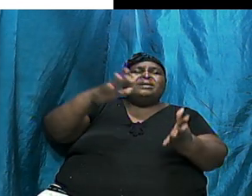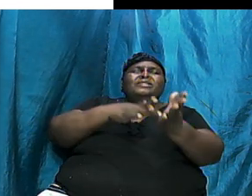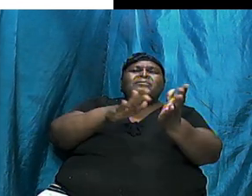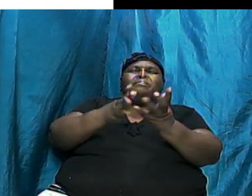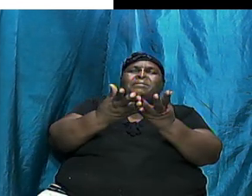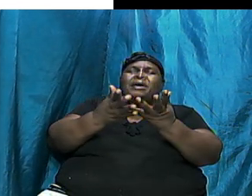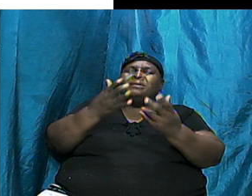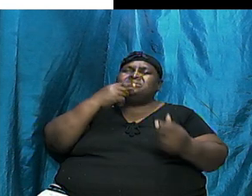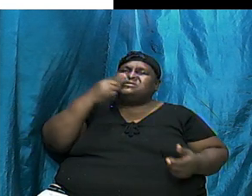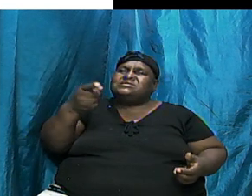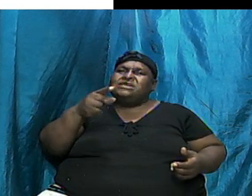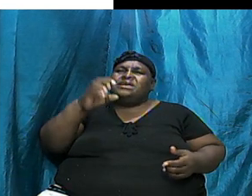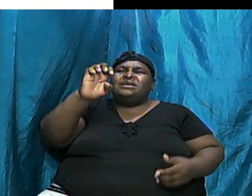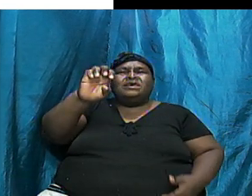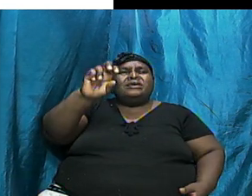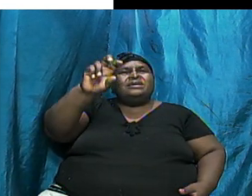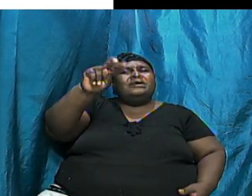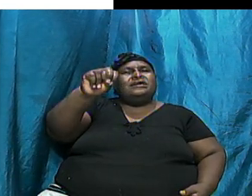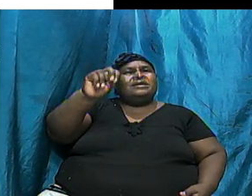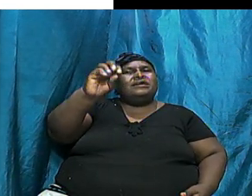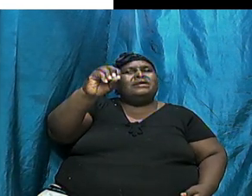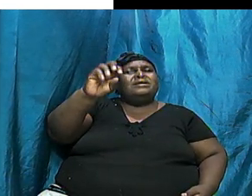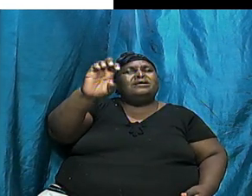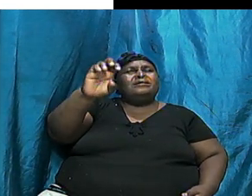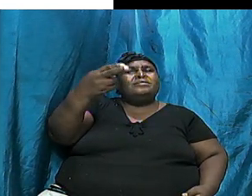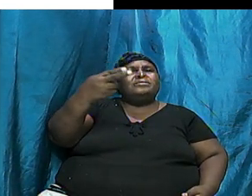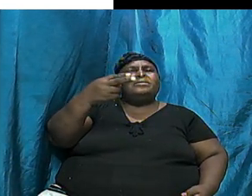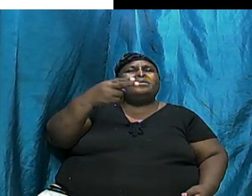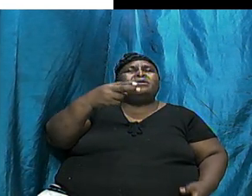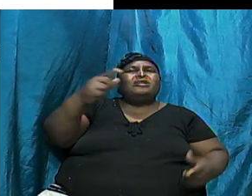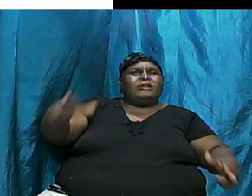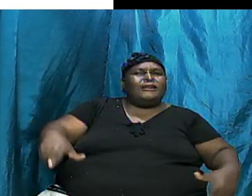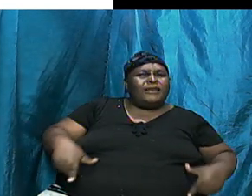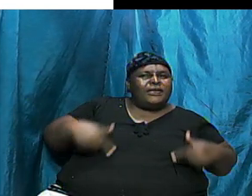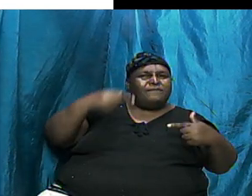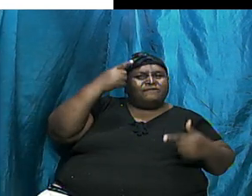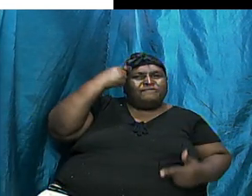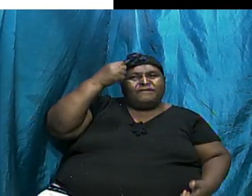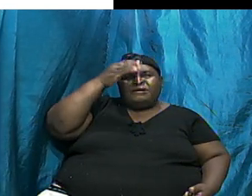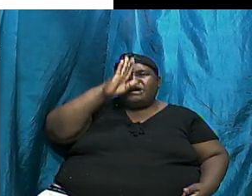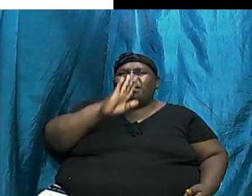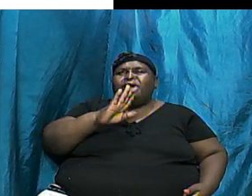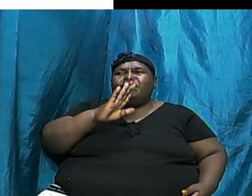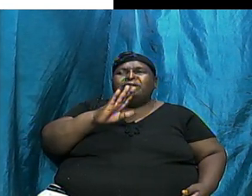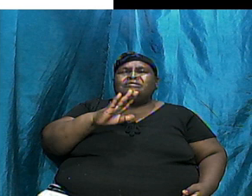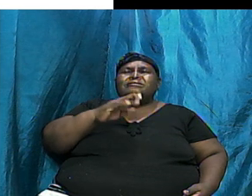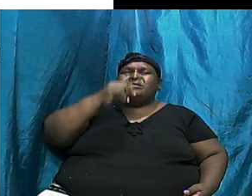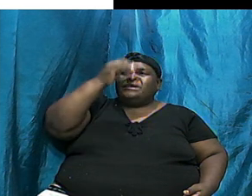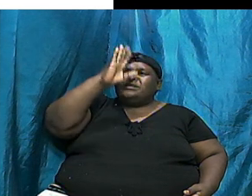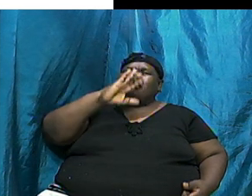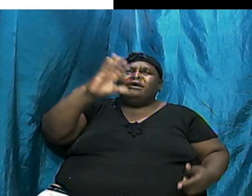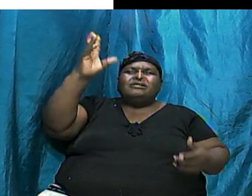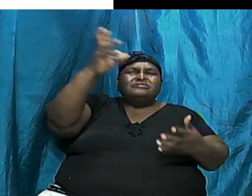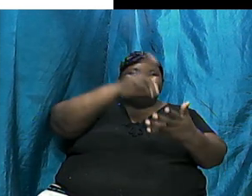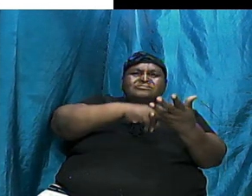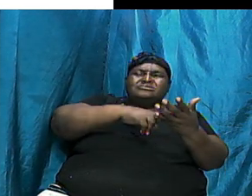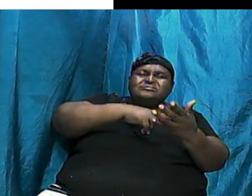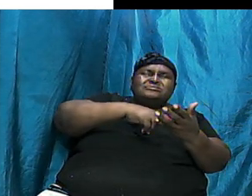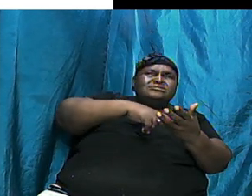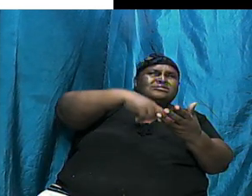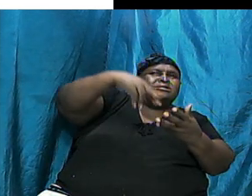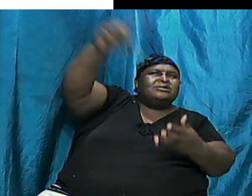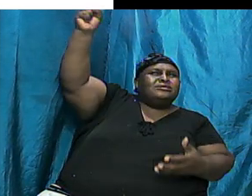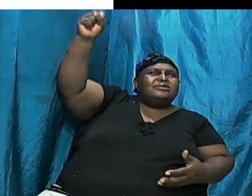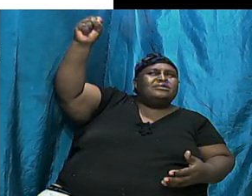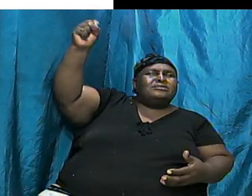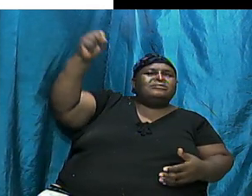with God and God took him. In other words, he was taken up. He was taken away